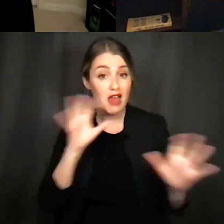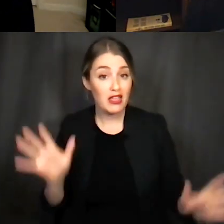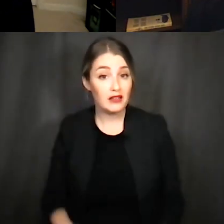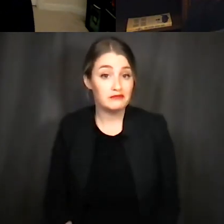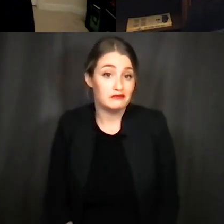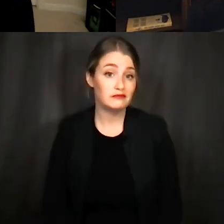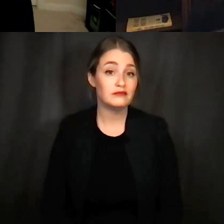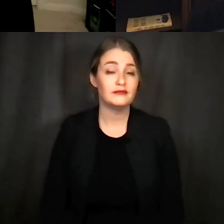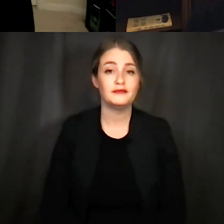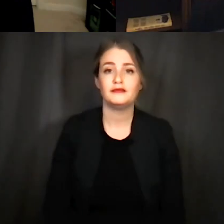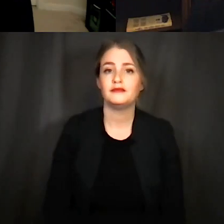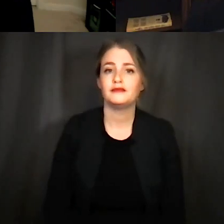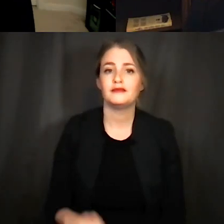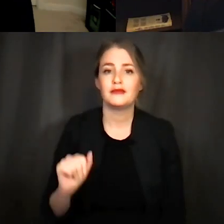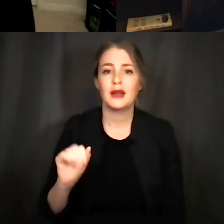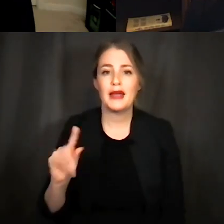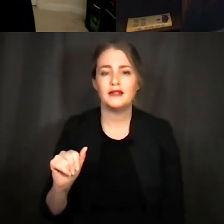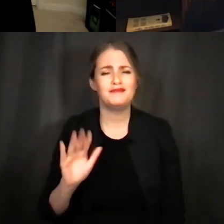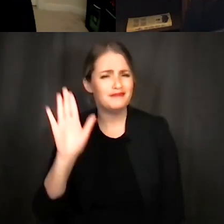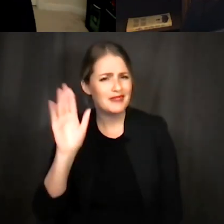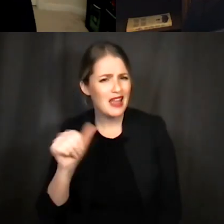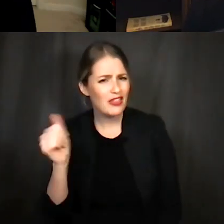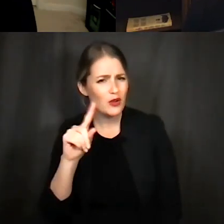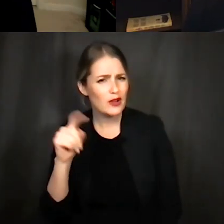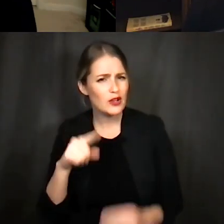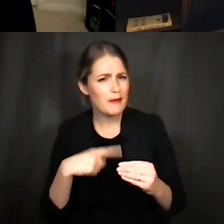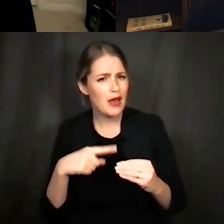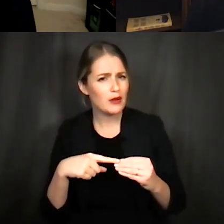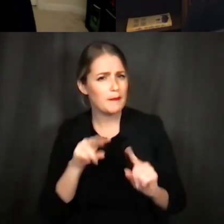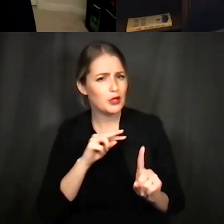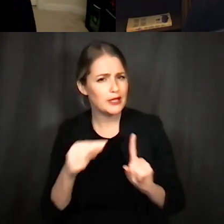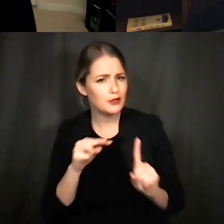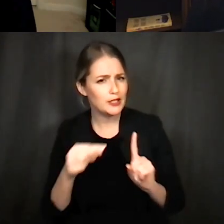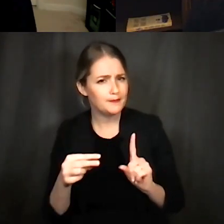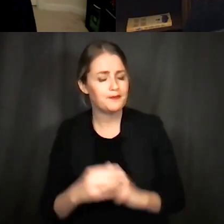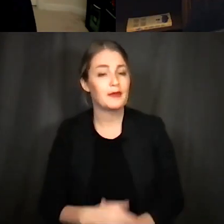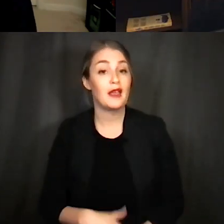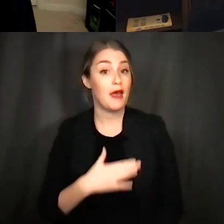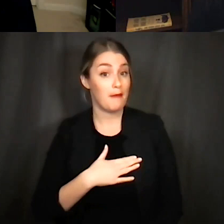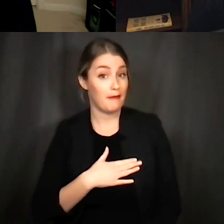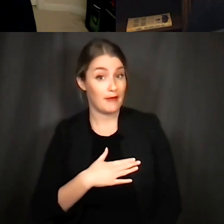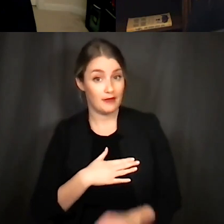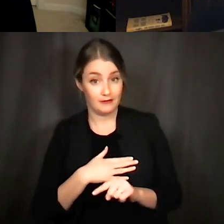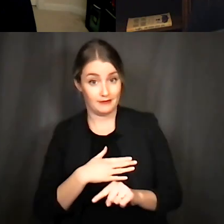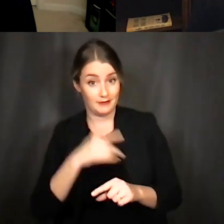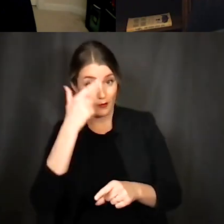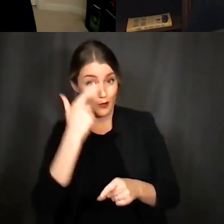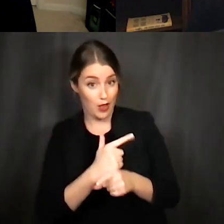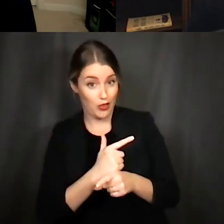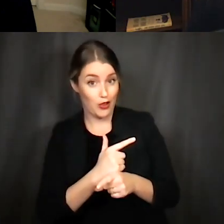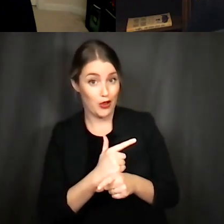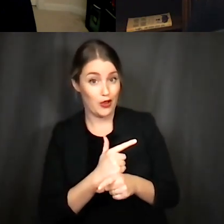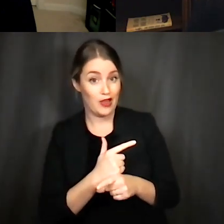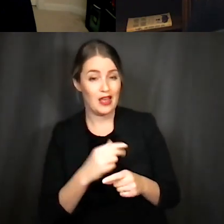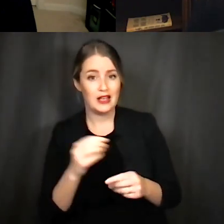i have another question about perception uh my brother has had a sudden